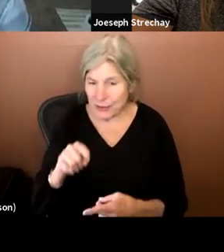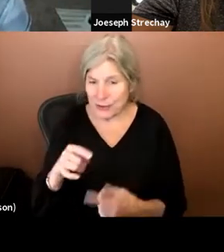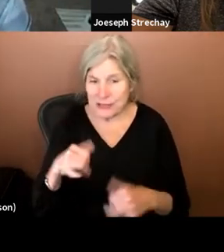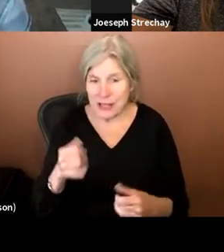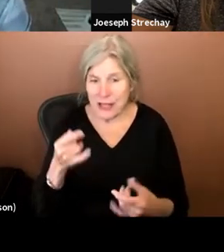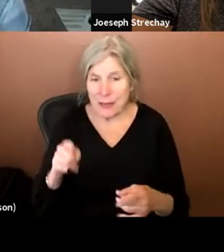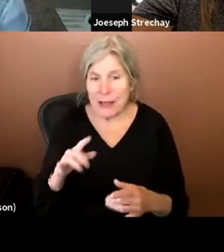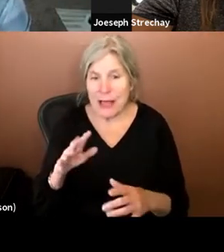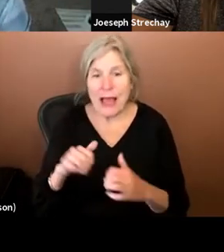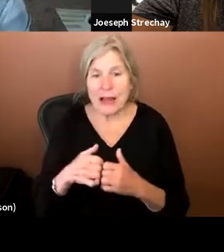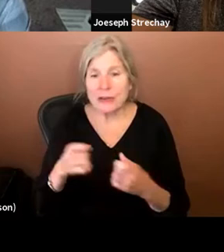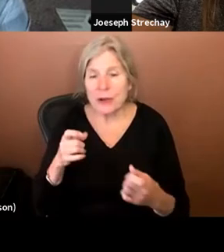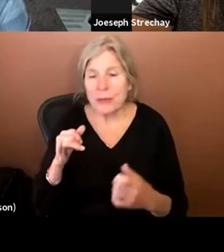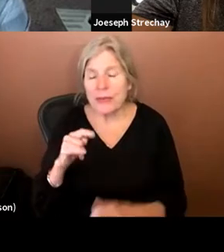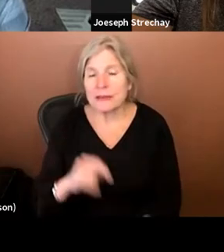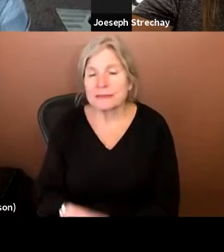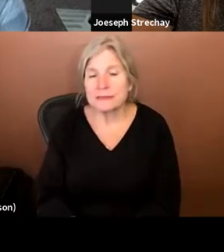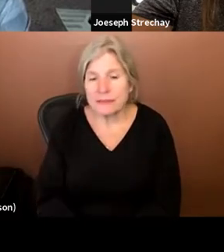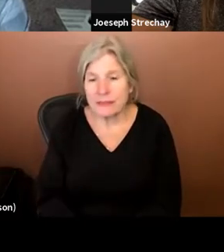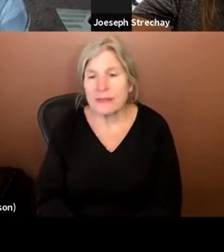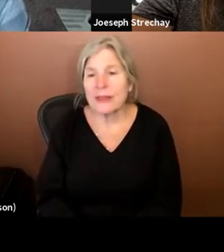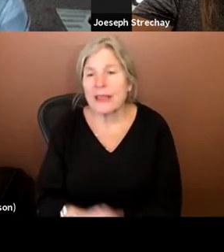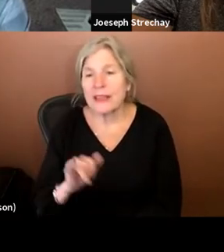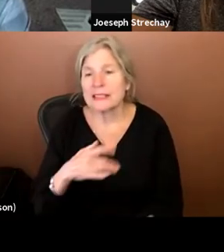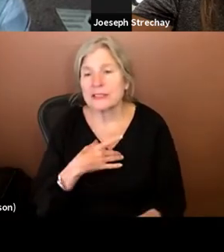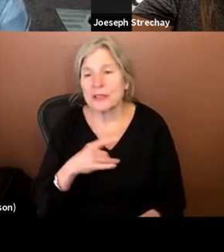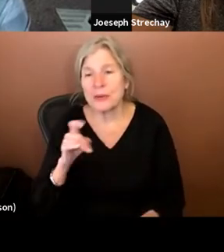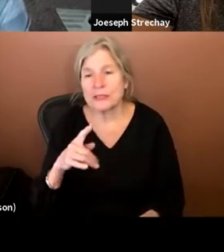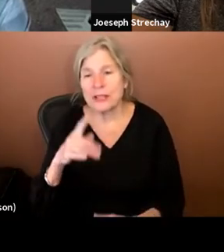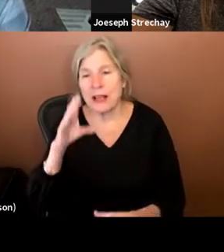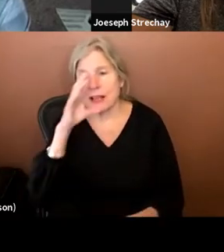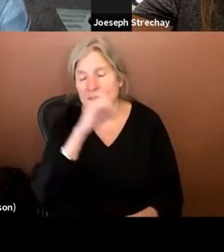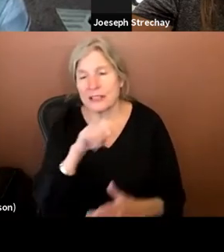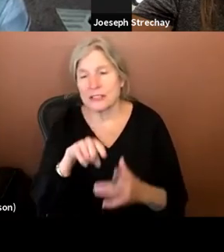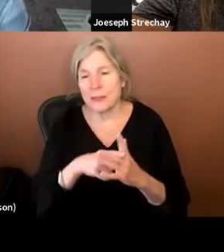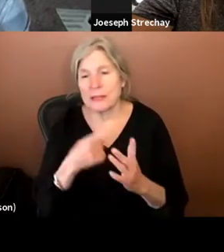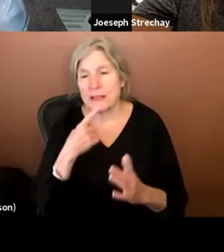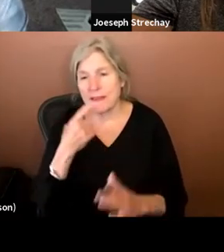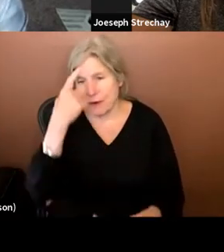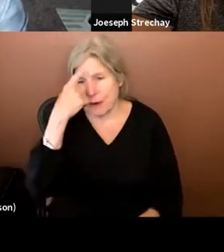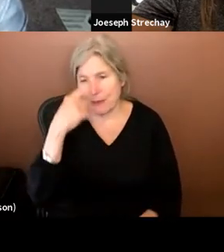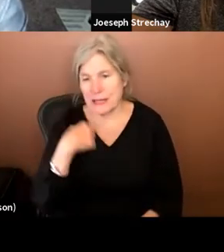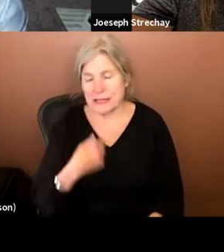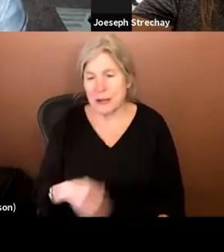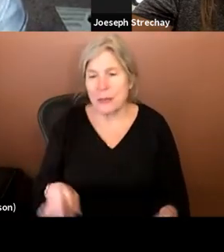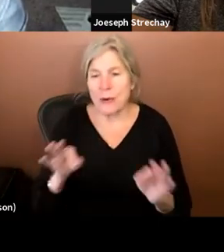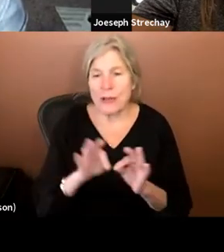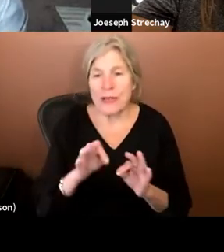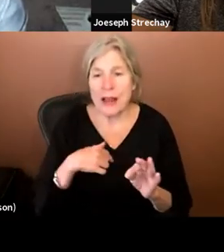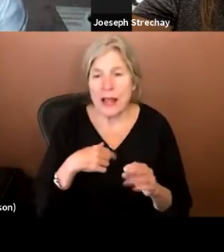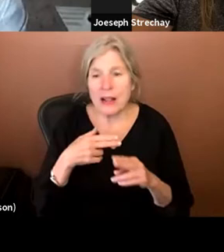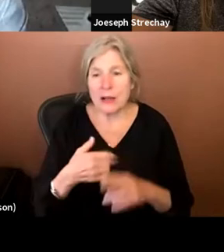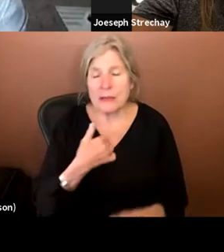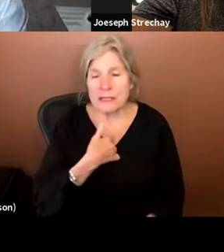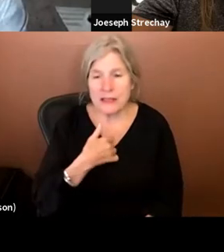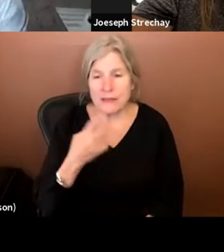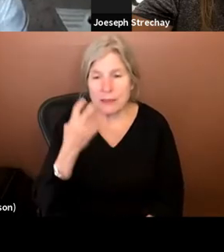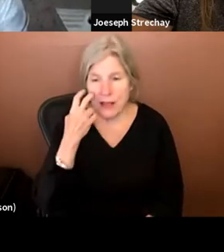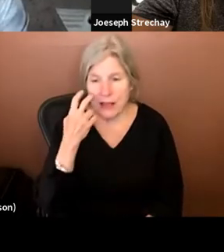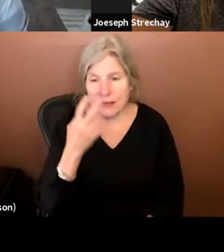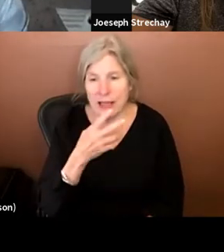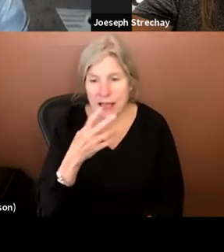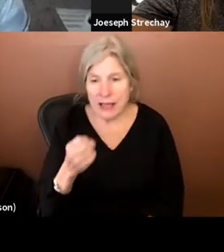do you deal with that? That's a really interesting question. So I guess I'll start by saying, like, for me, it's important that I call myself blind and I,